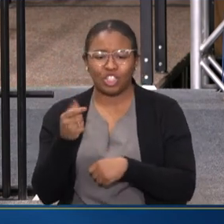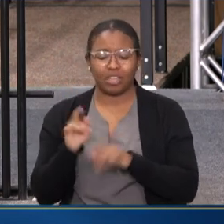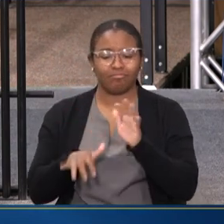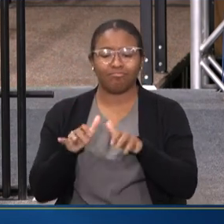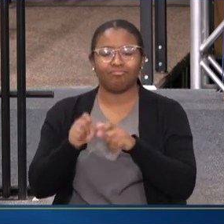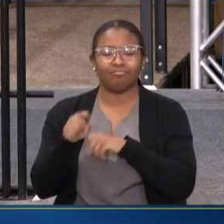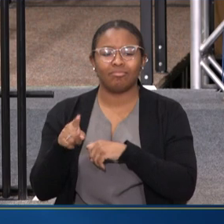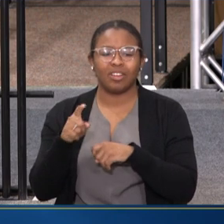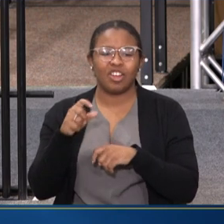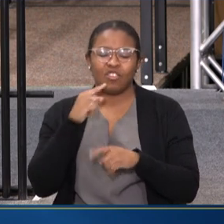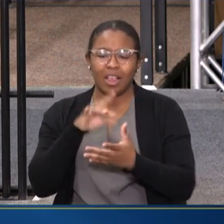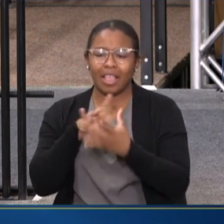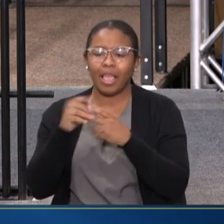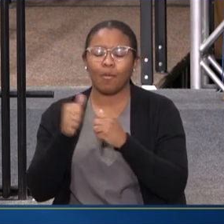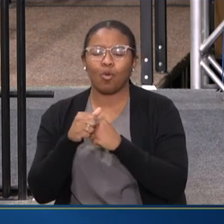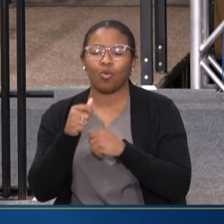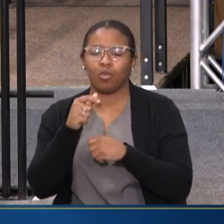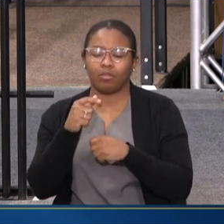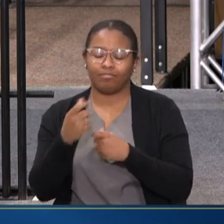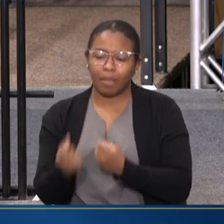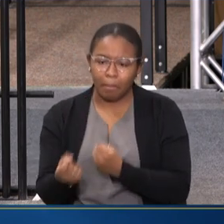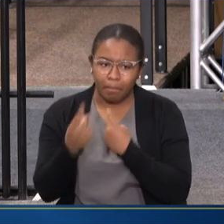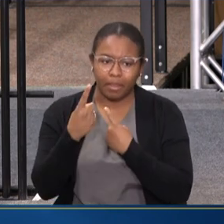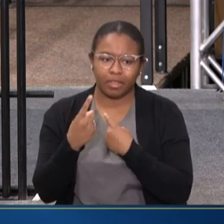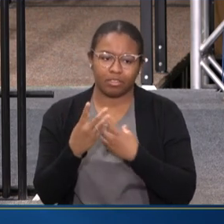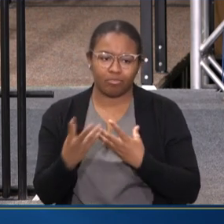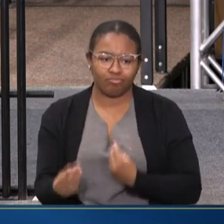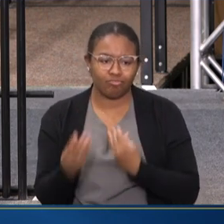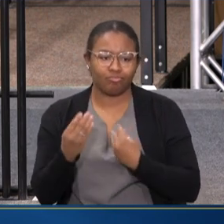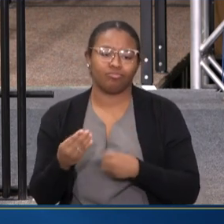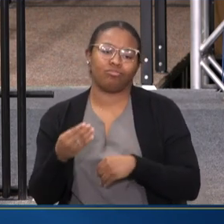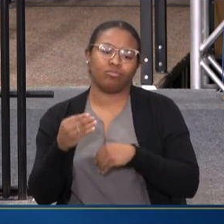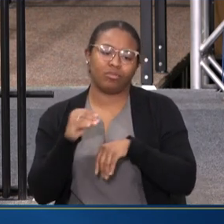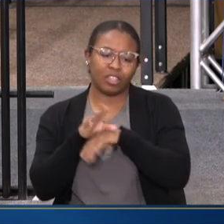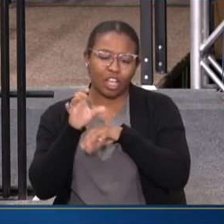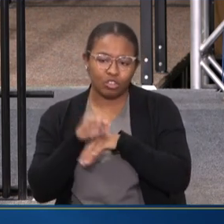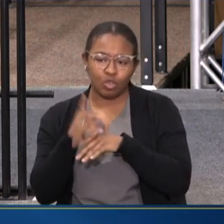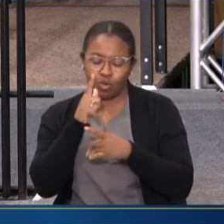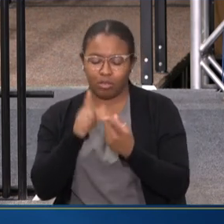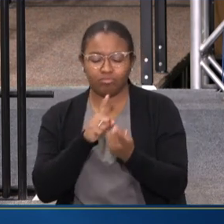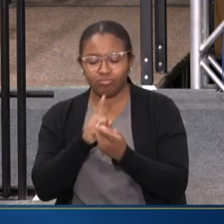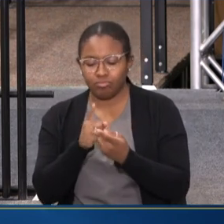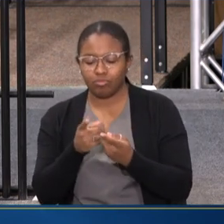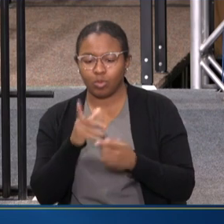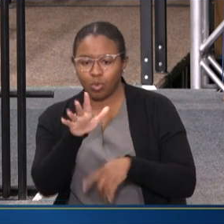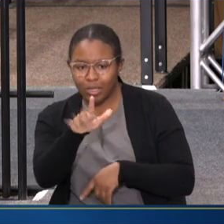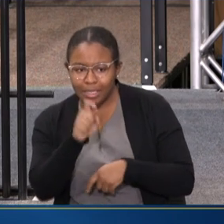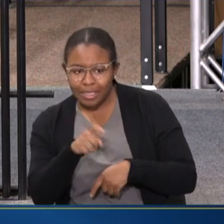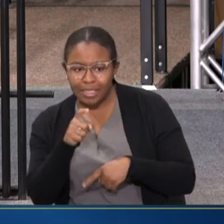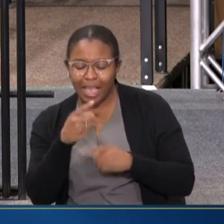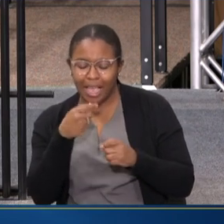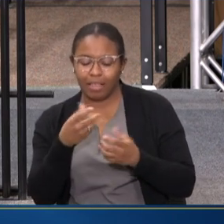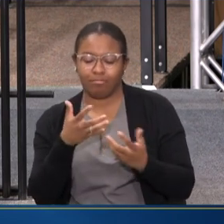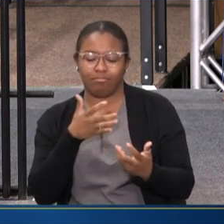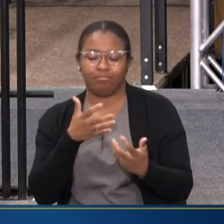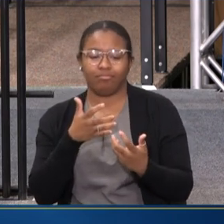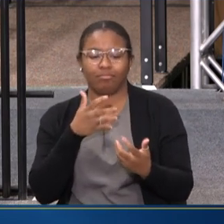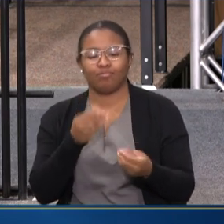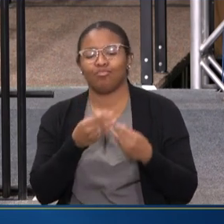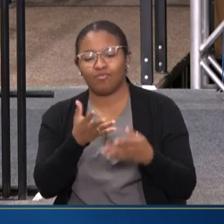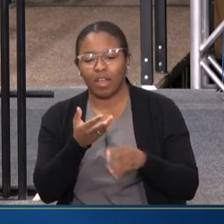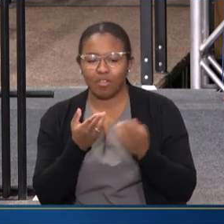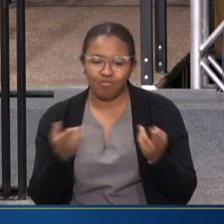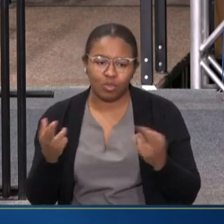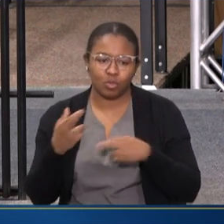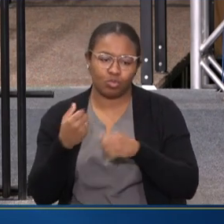GET CONNECTED TO COMPASSIONATE COUNSELORS WHO ARE ABLE TO MEET THEM WHERE THEY'RE AT, AND ULTIMATELY GET THEM CONNECTED TO SERVICES AND SUPPORTS. SO IT'S